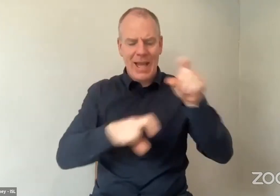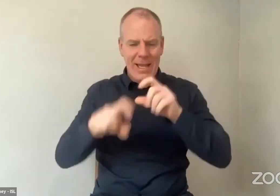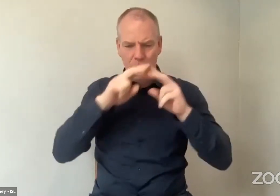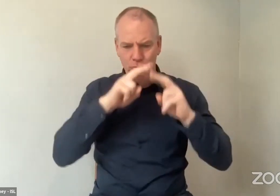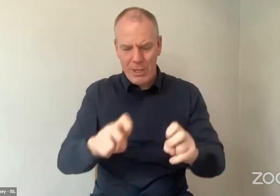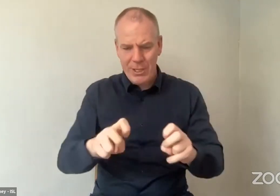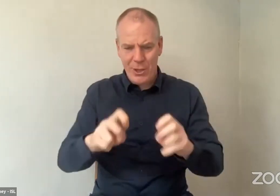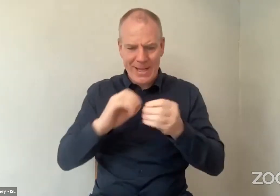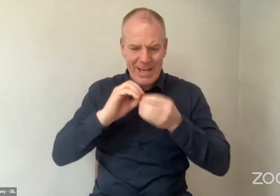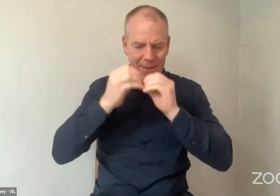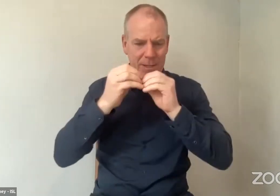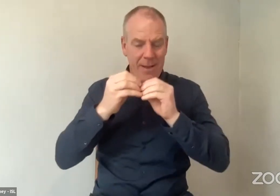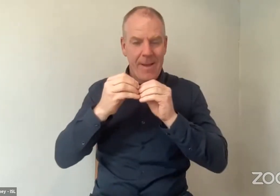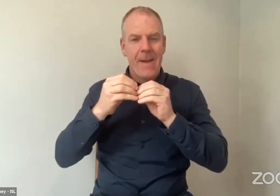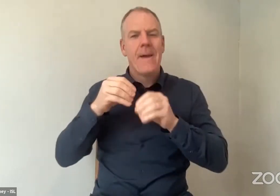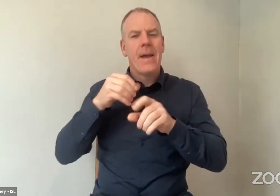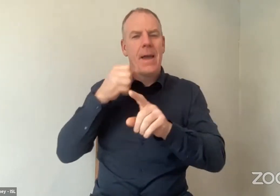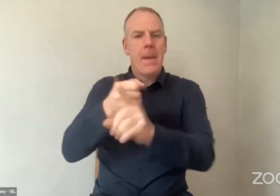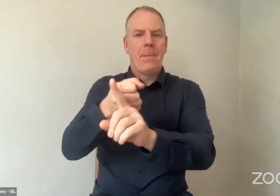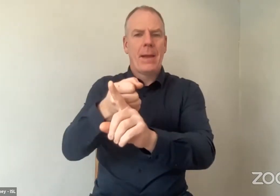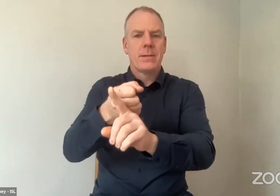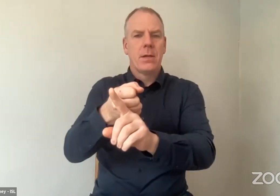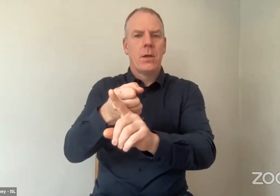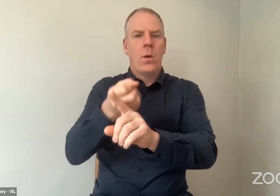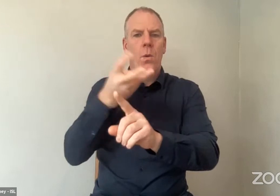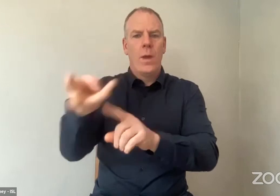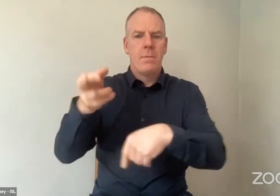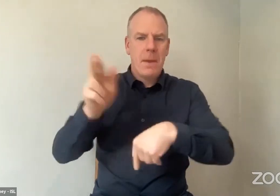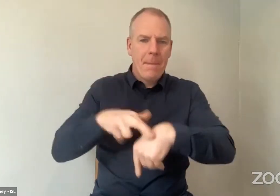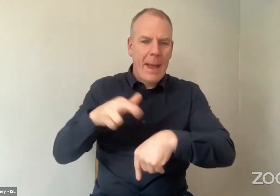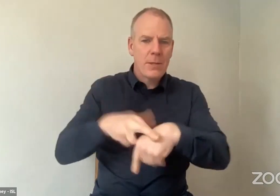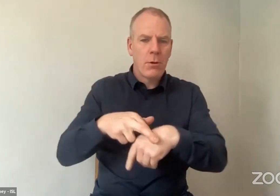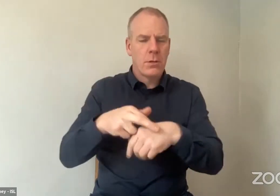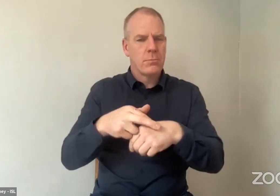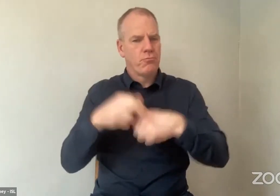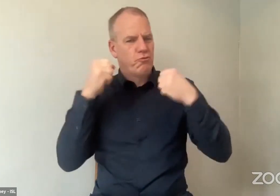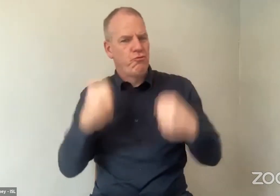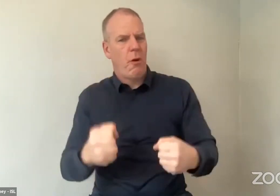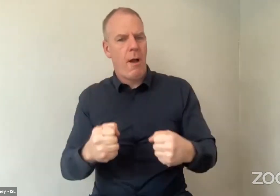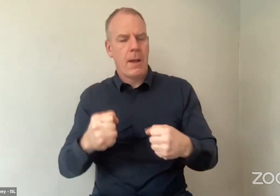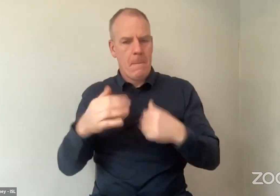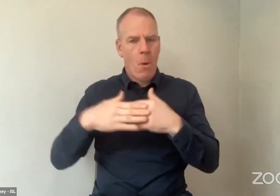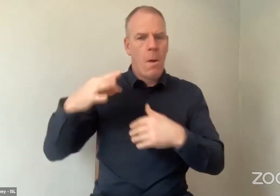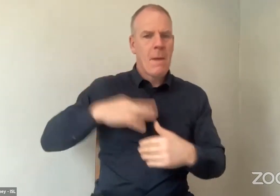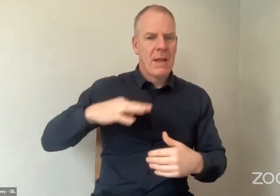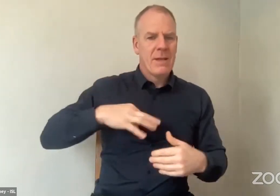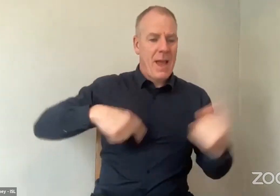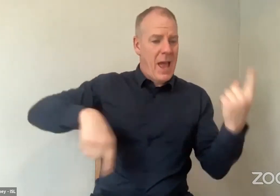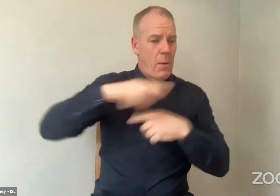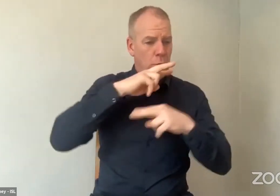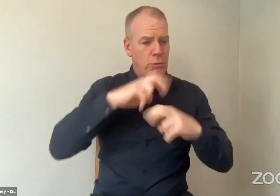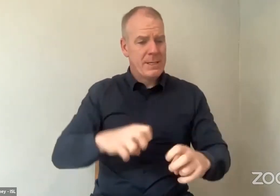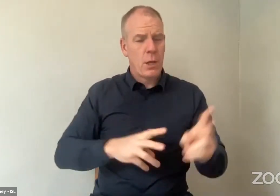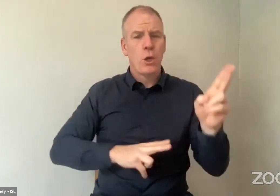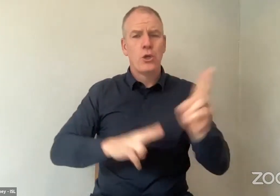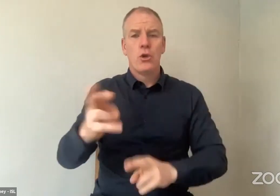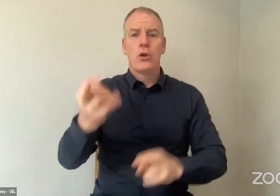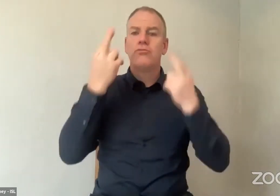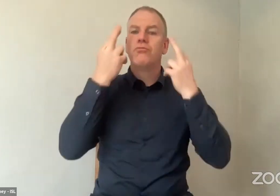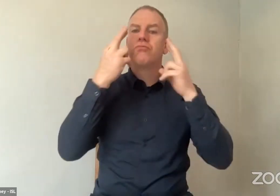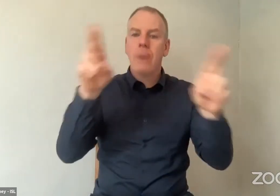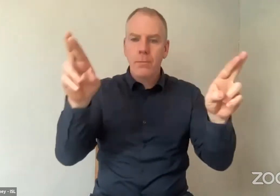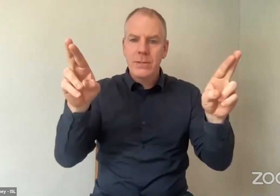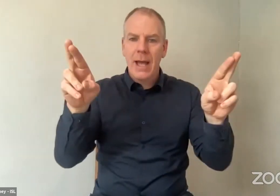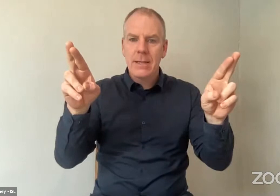from these will be greater, stronger and more beneficial. The research we do should truly represent the